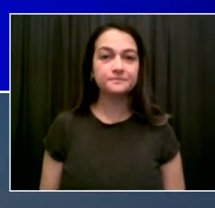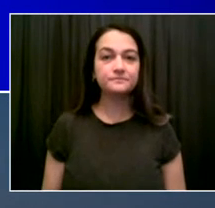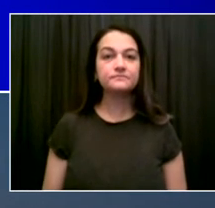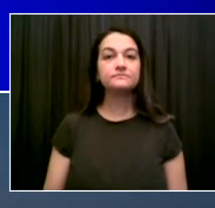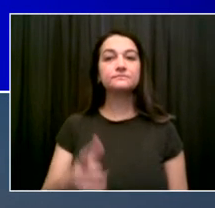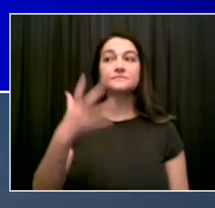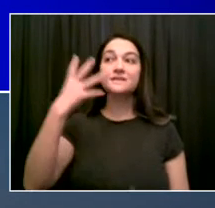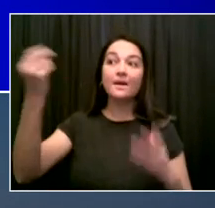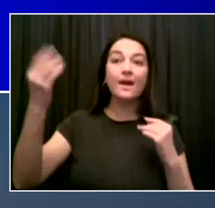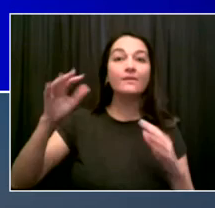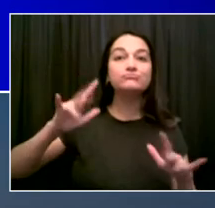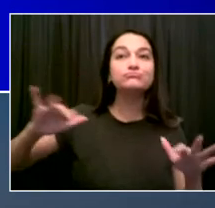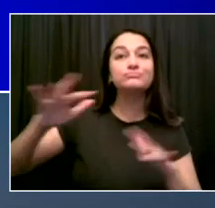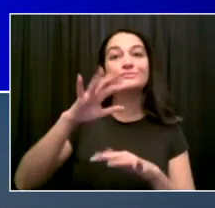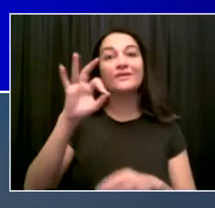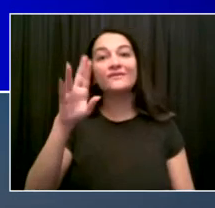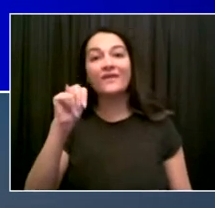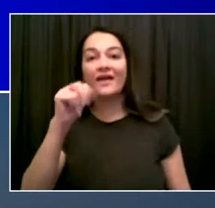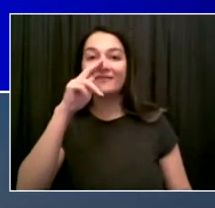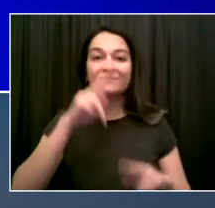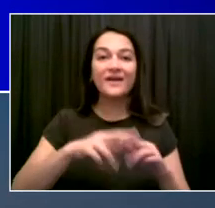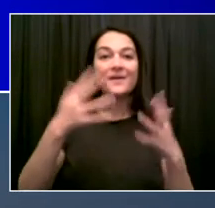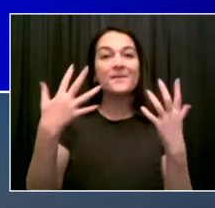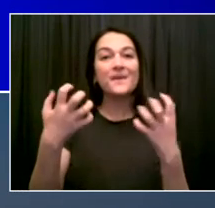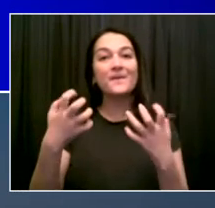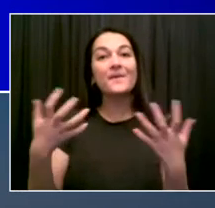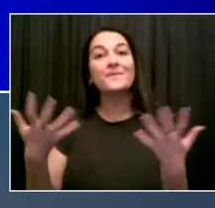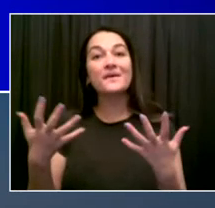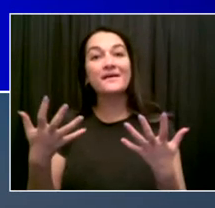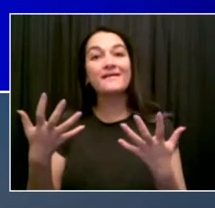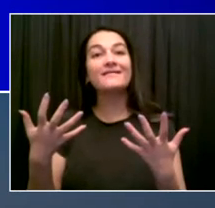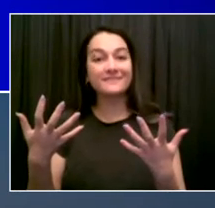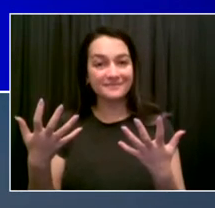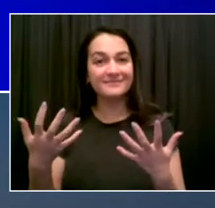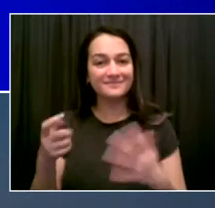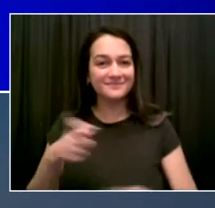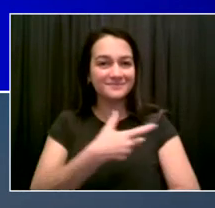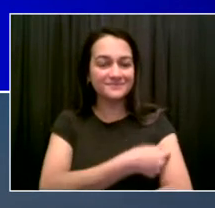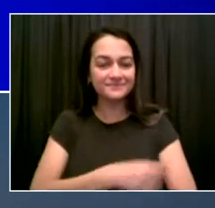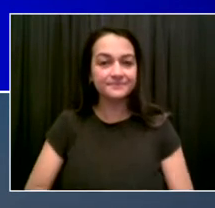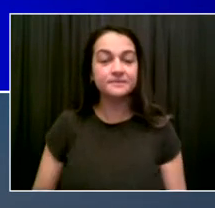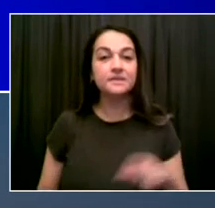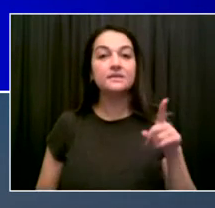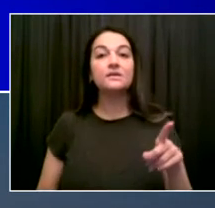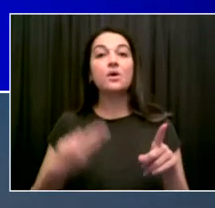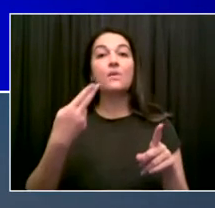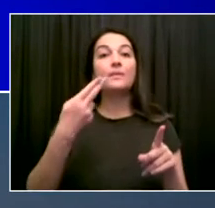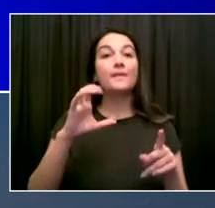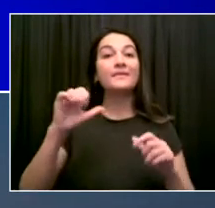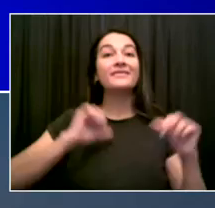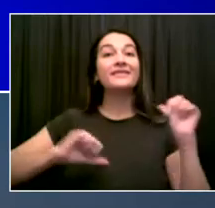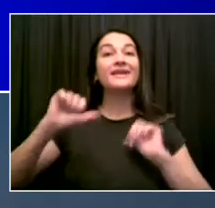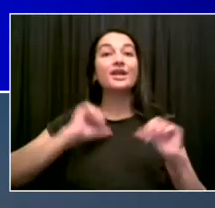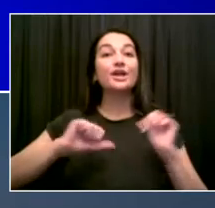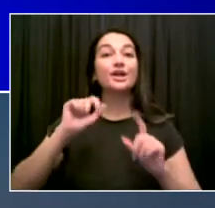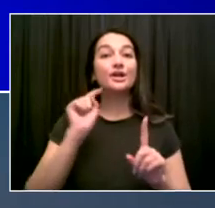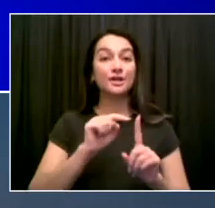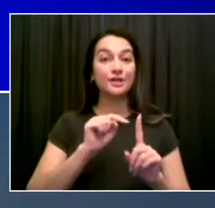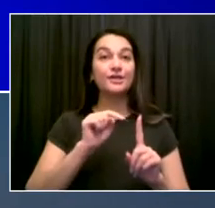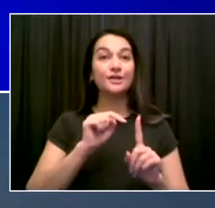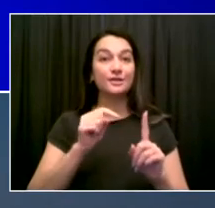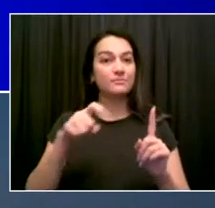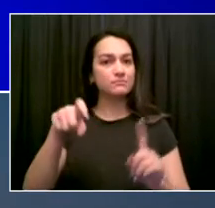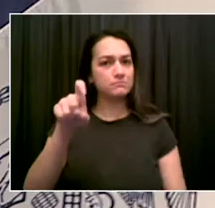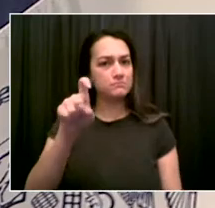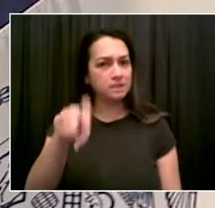That's a requirement. Climbing this ladder is giving us more and more ability to fight back the Delta variant.